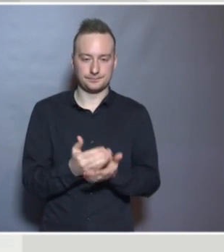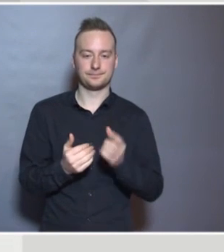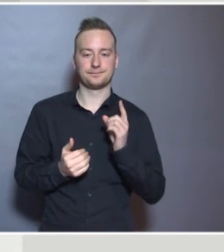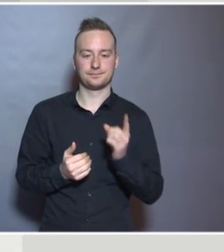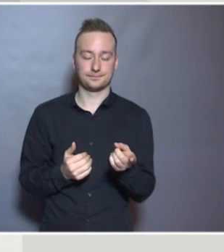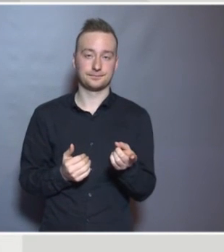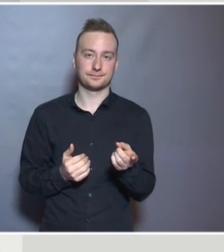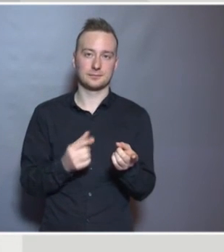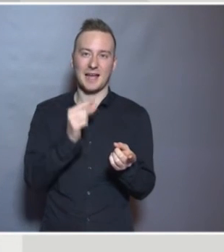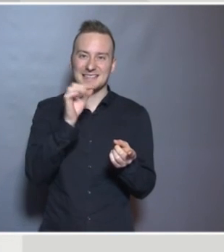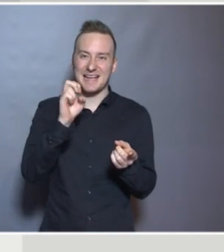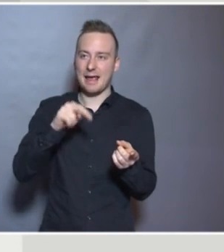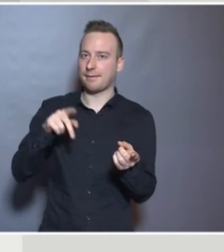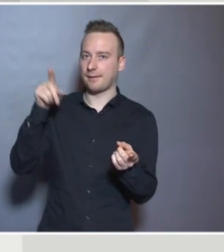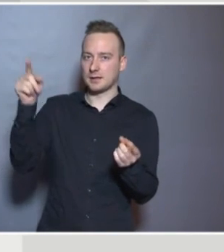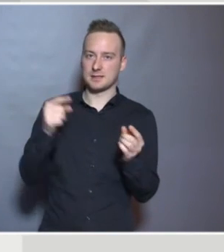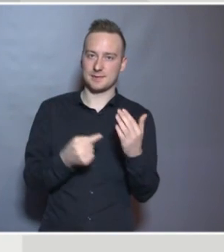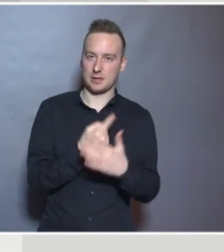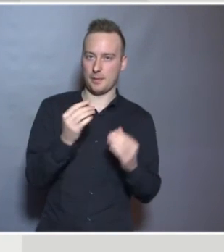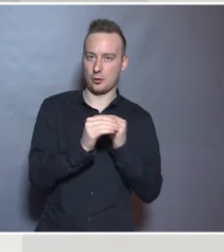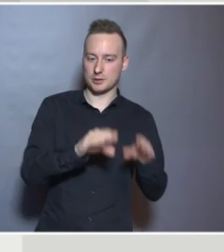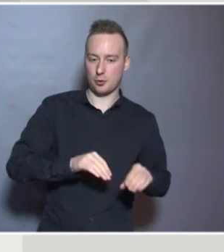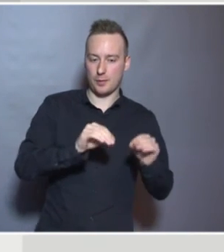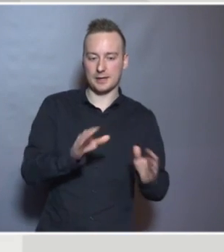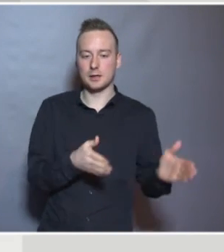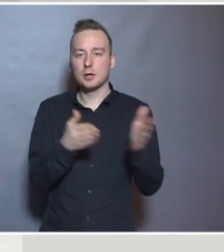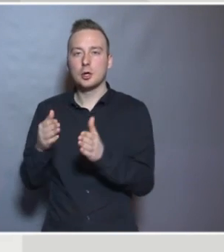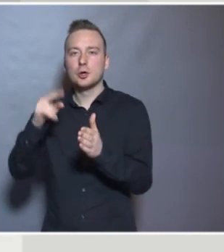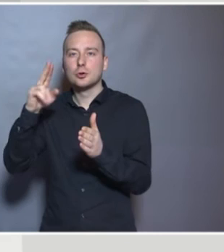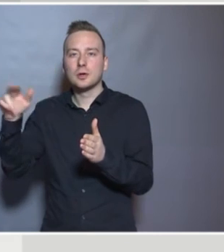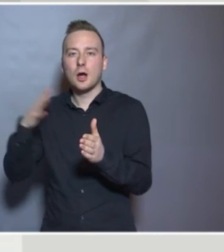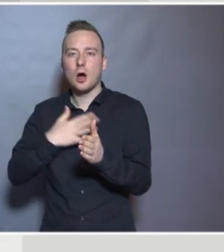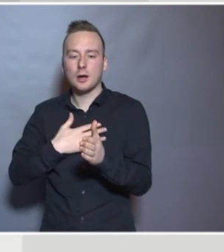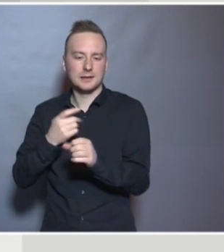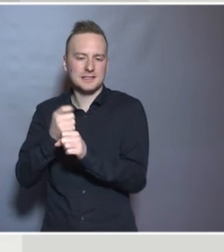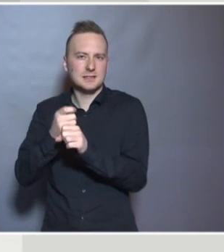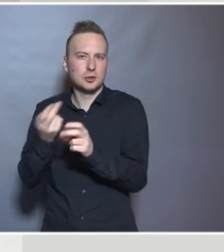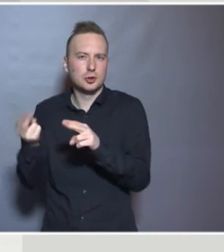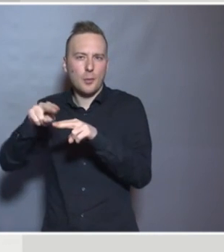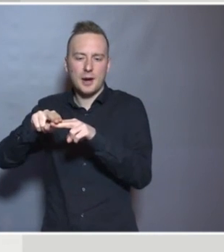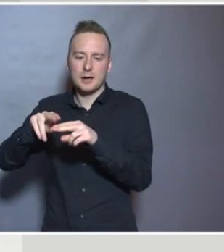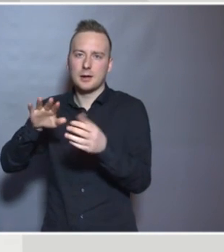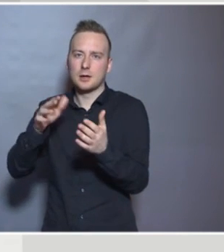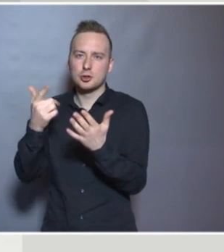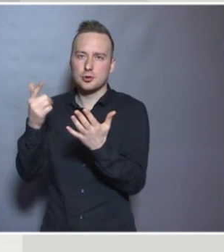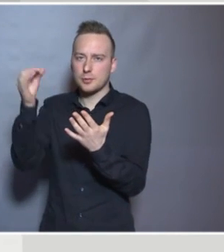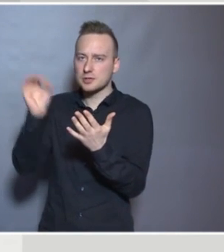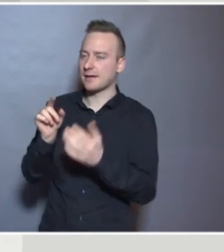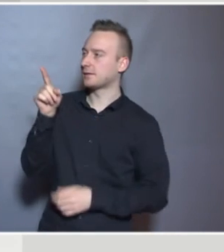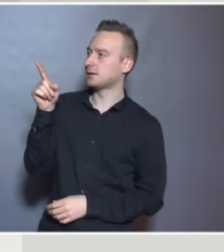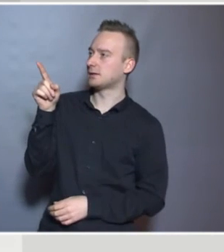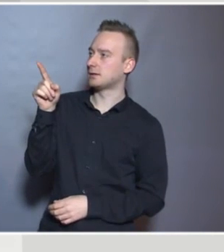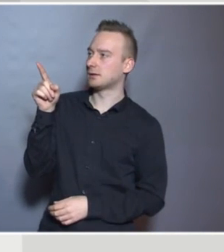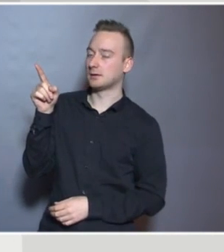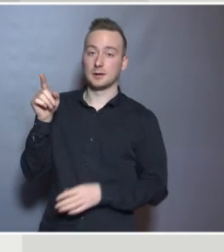In Norway, you've got 7%, almost double the amount. Not saying anything, it's